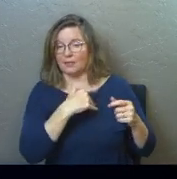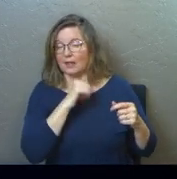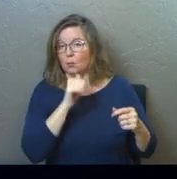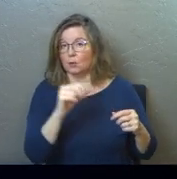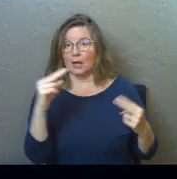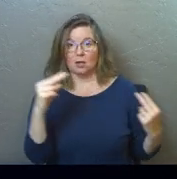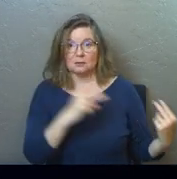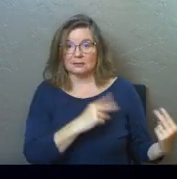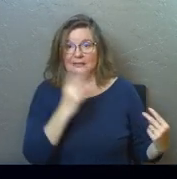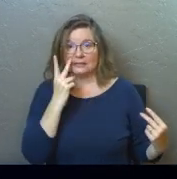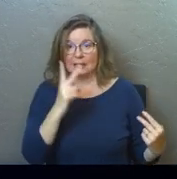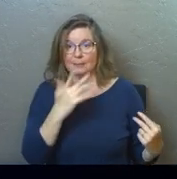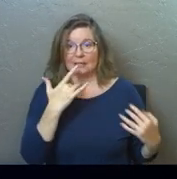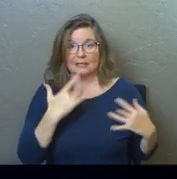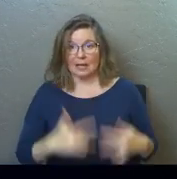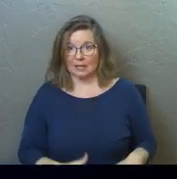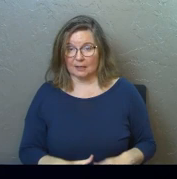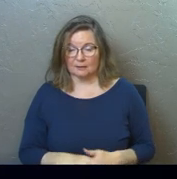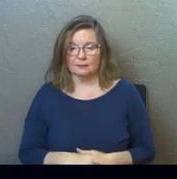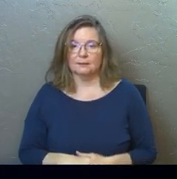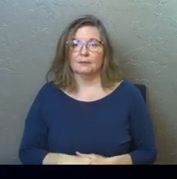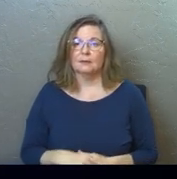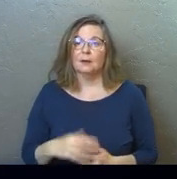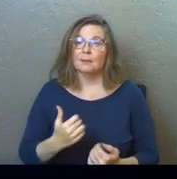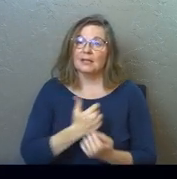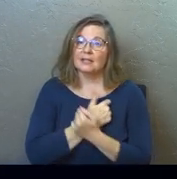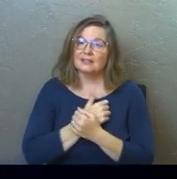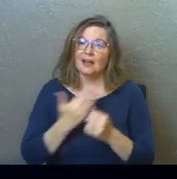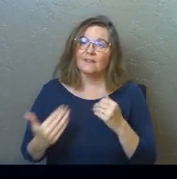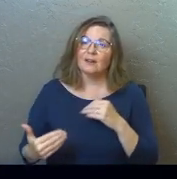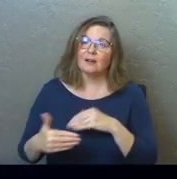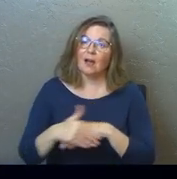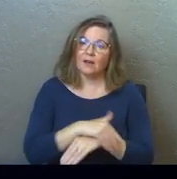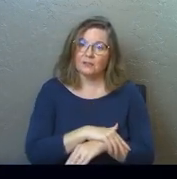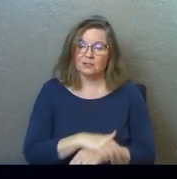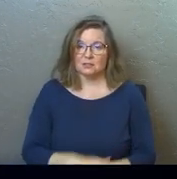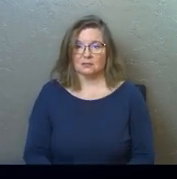way so that they would not see him naked. Because love covers.